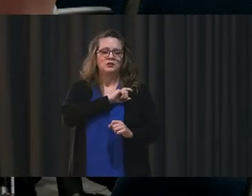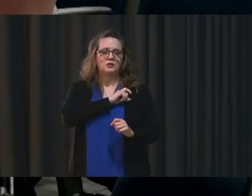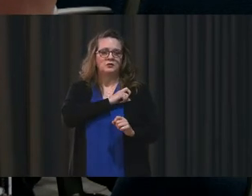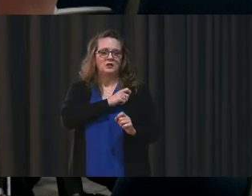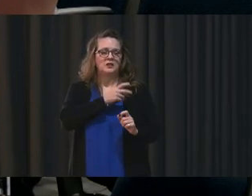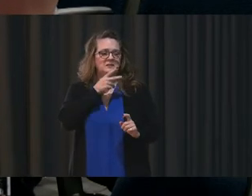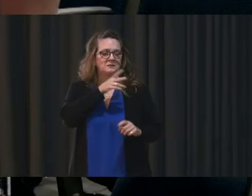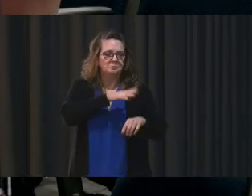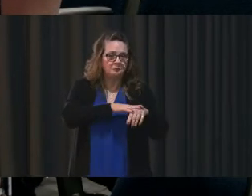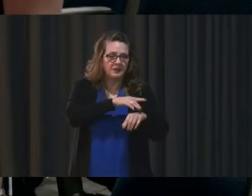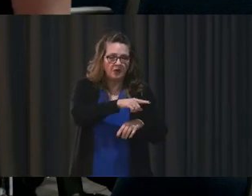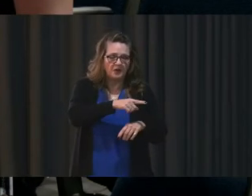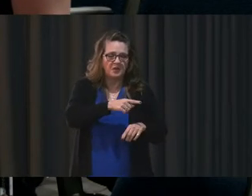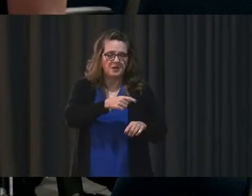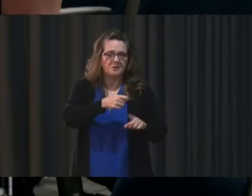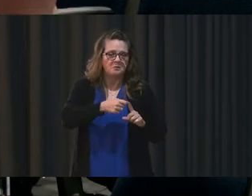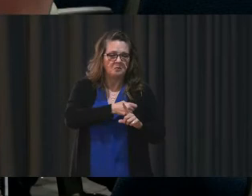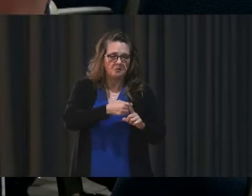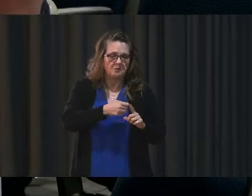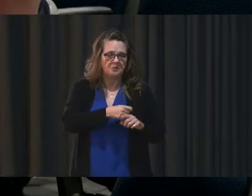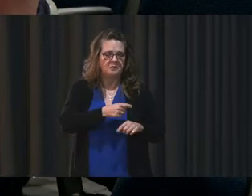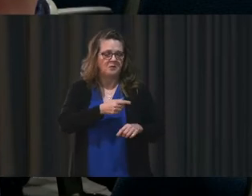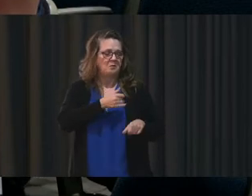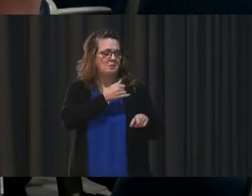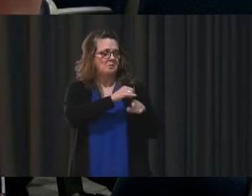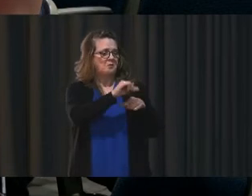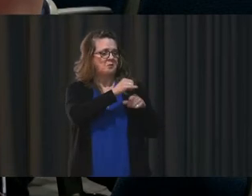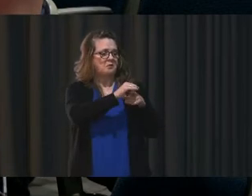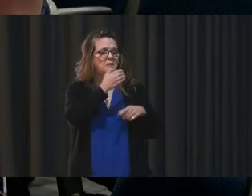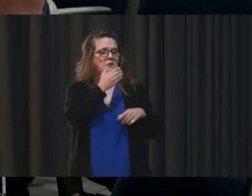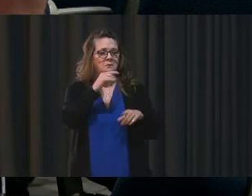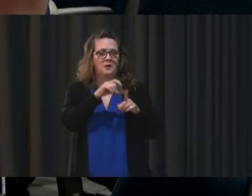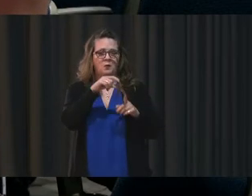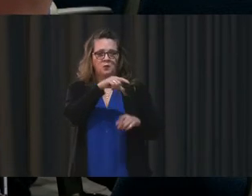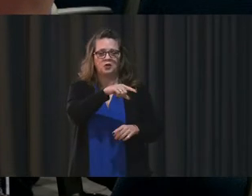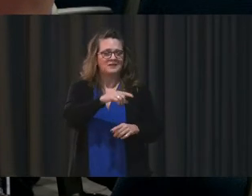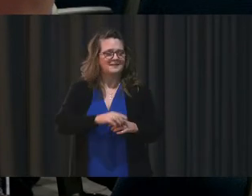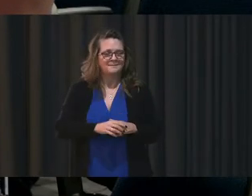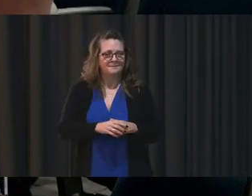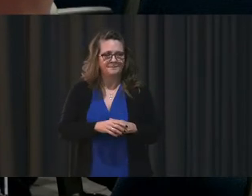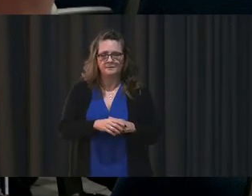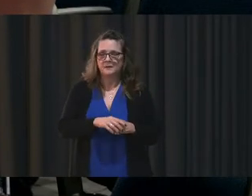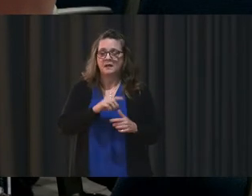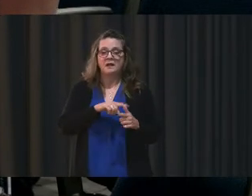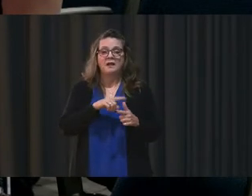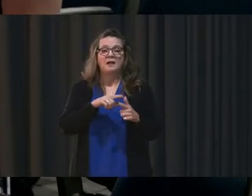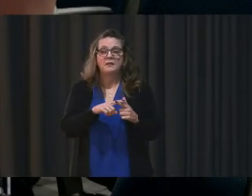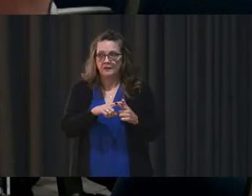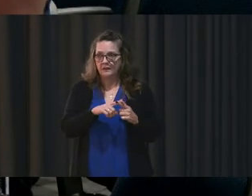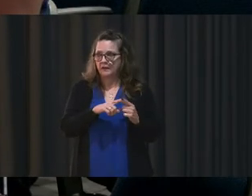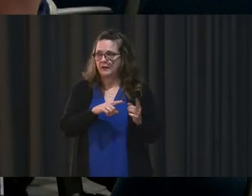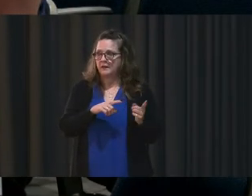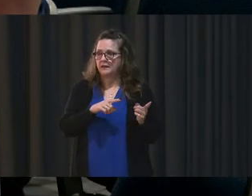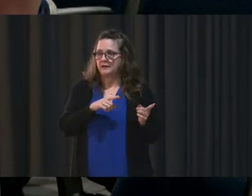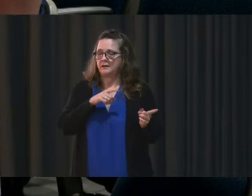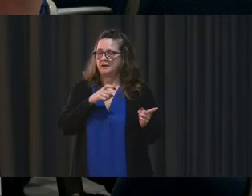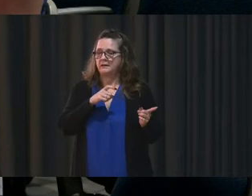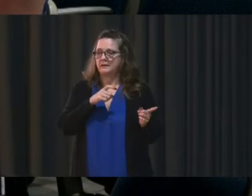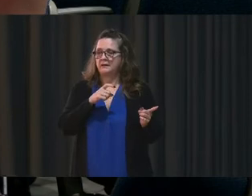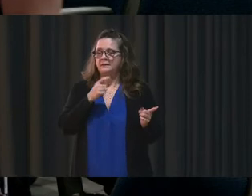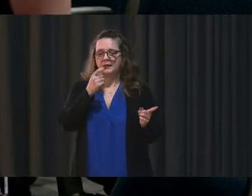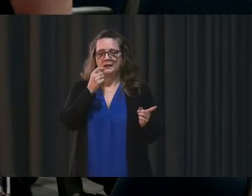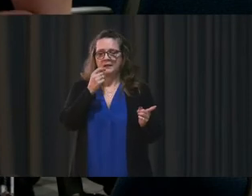spit on him, and also said a bunch of bad words towards him, and then he got to communication with